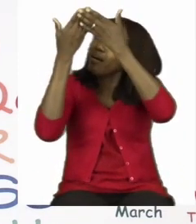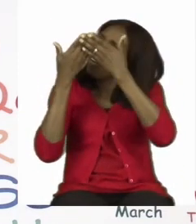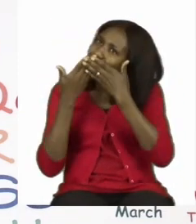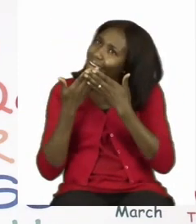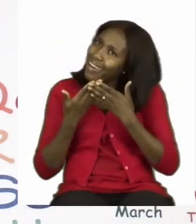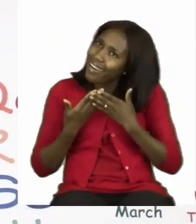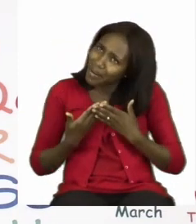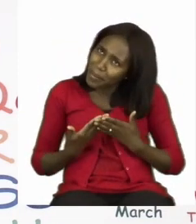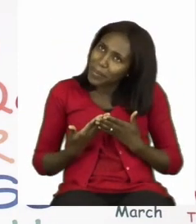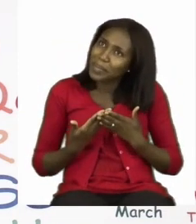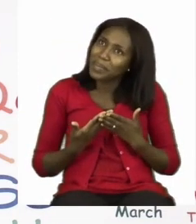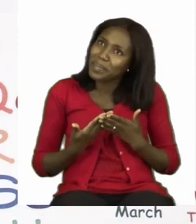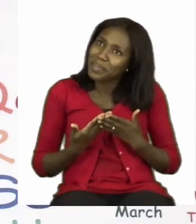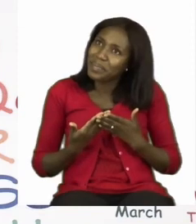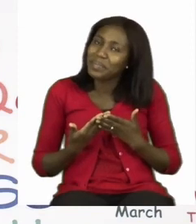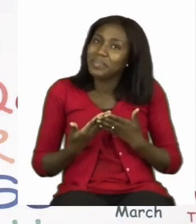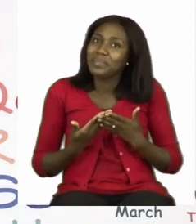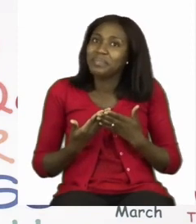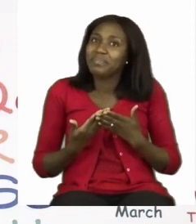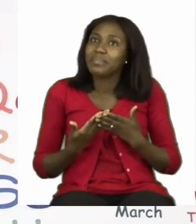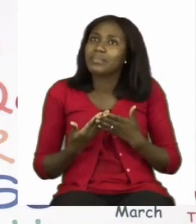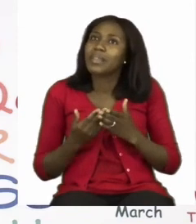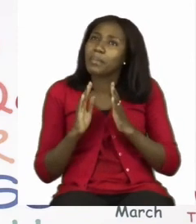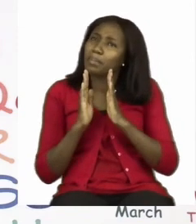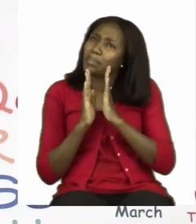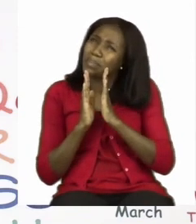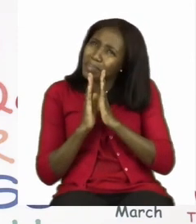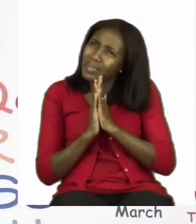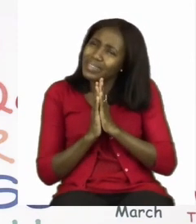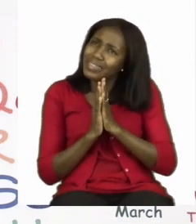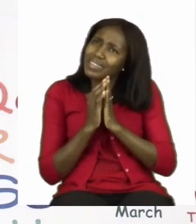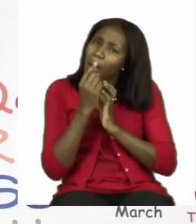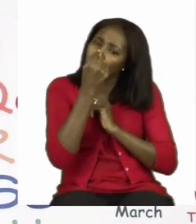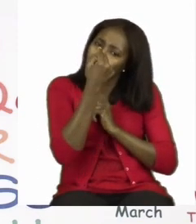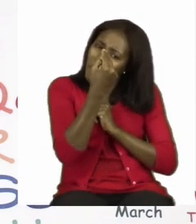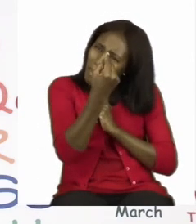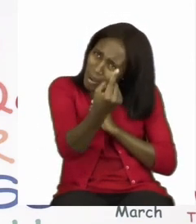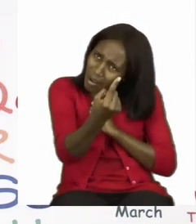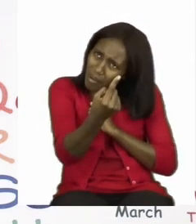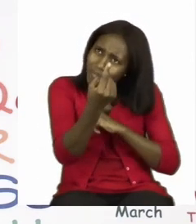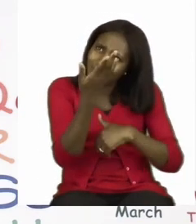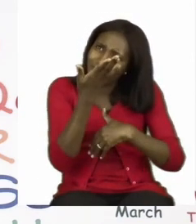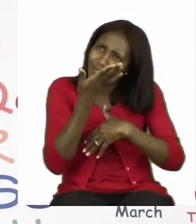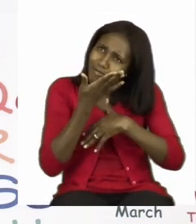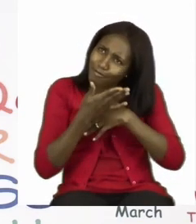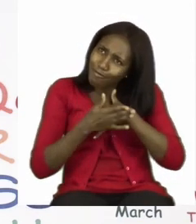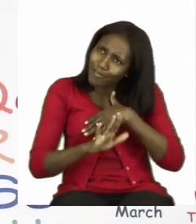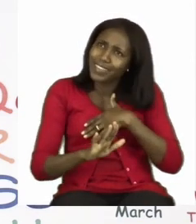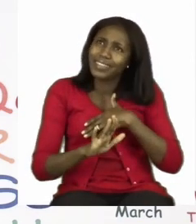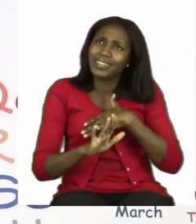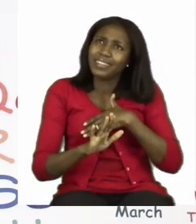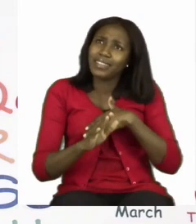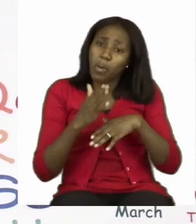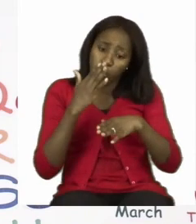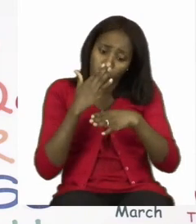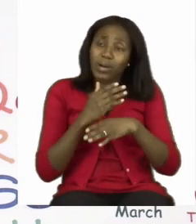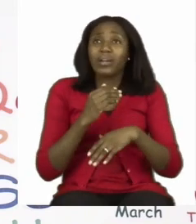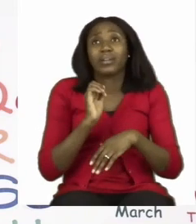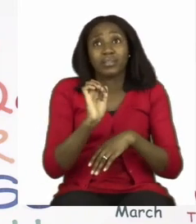adult for help, but make sure that you finish your work by yourself.